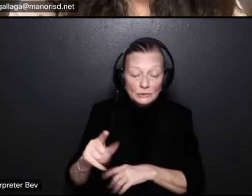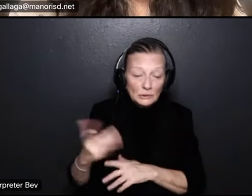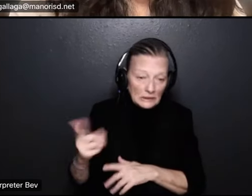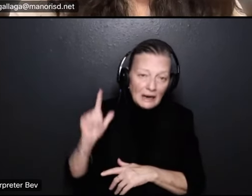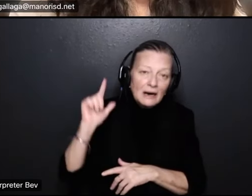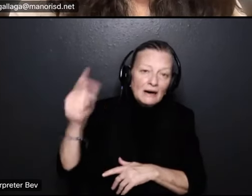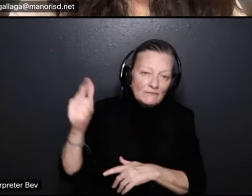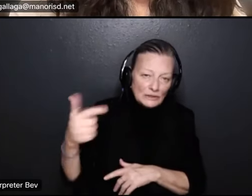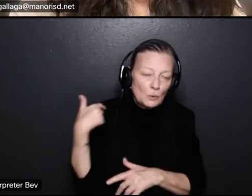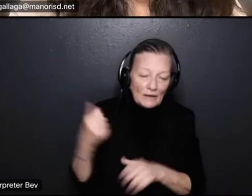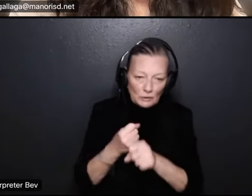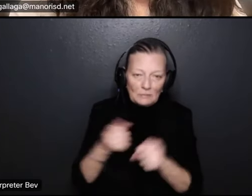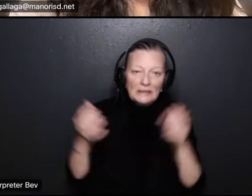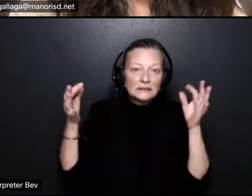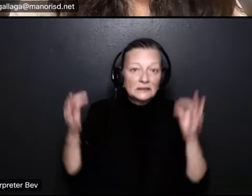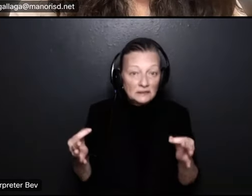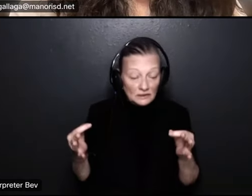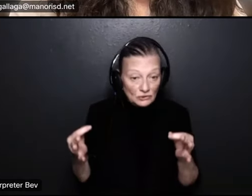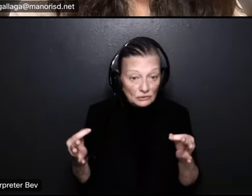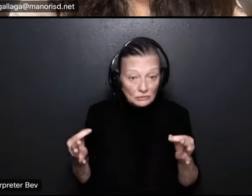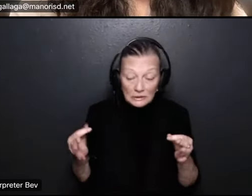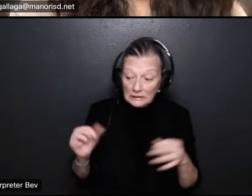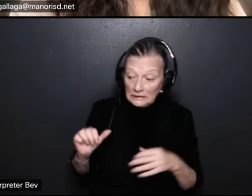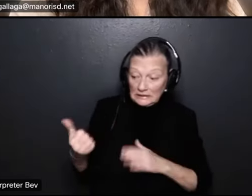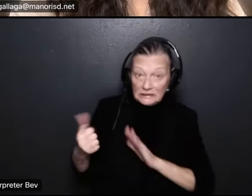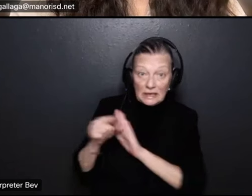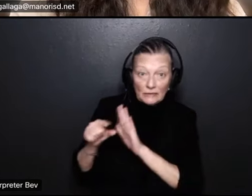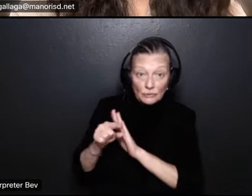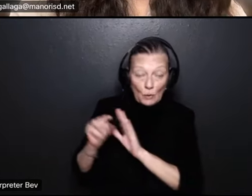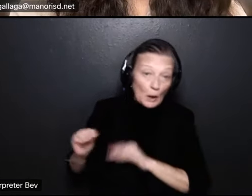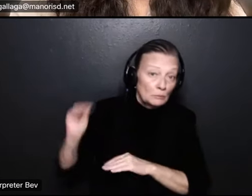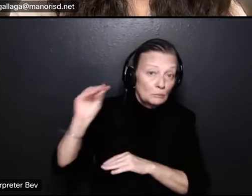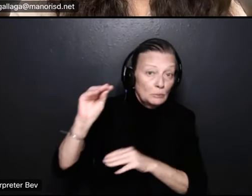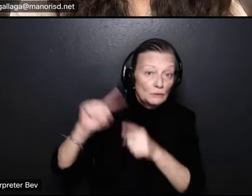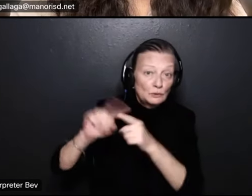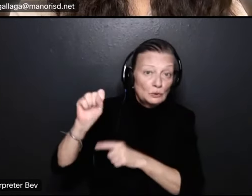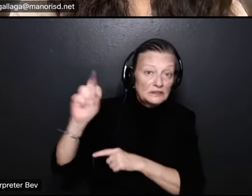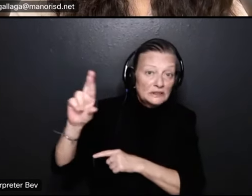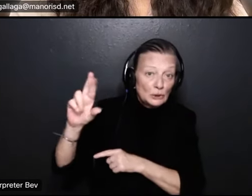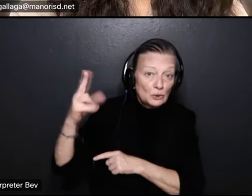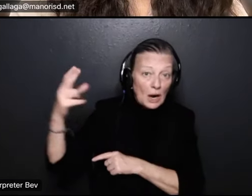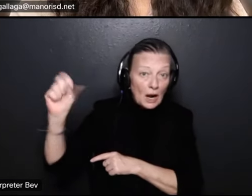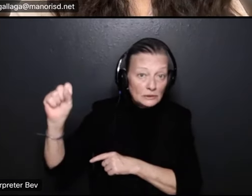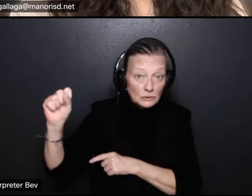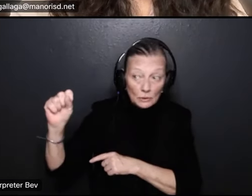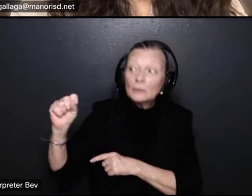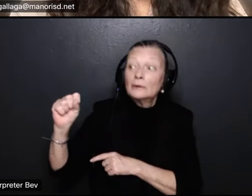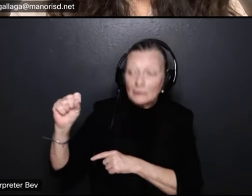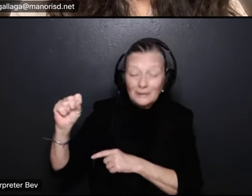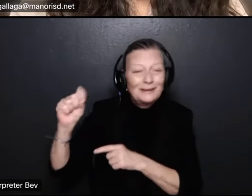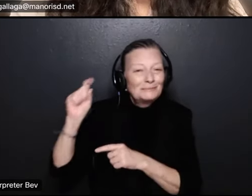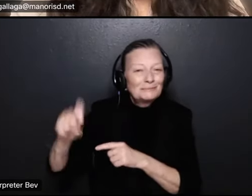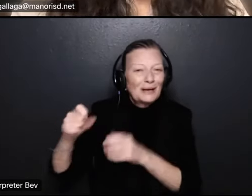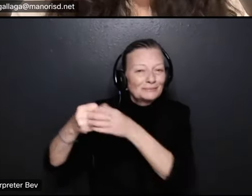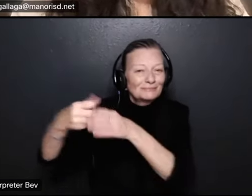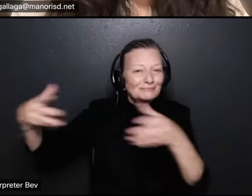to make a decision whether we want to move the 10th grade over to the senior high school but to do that we would need more physical space there's not enough space